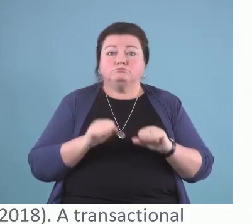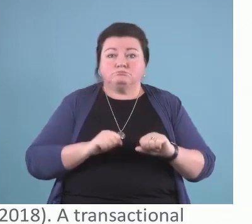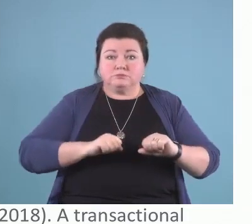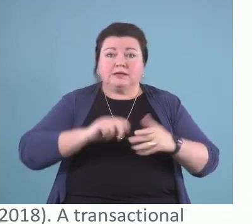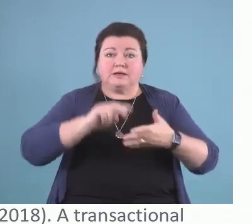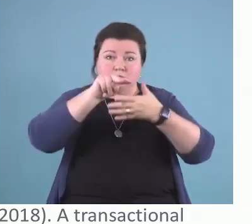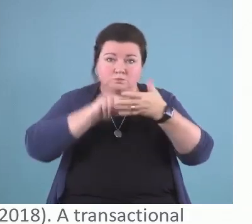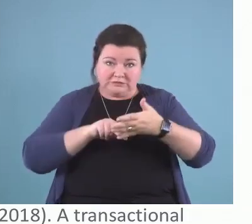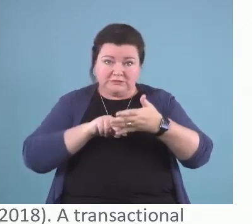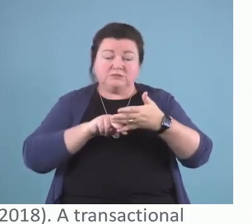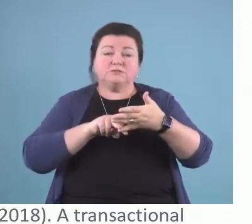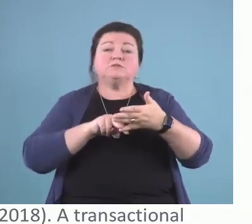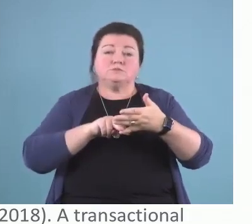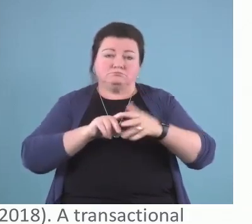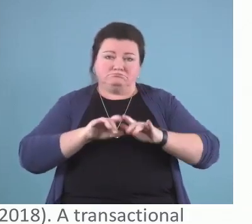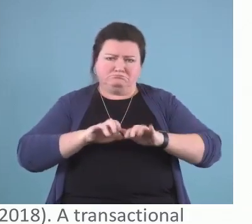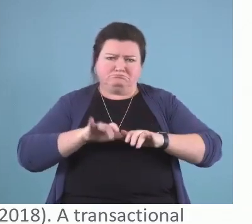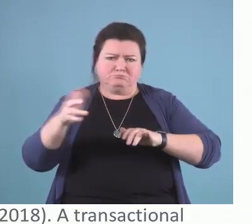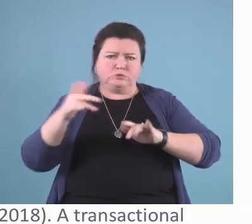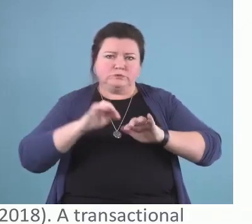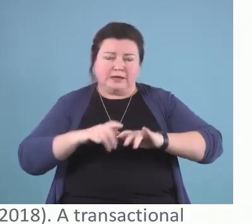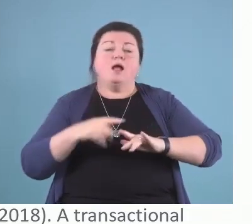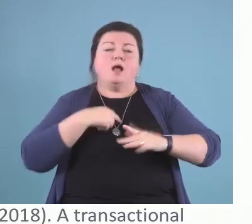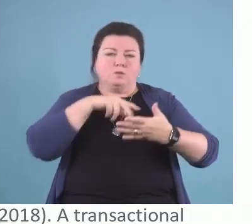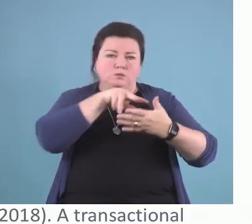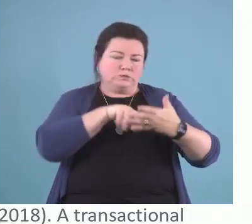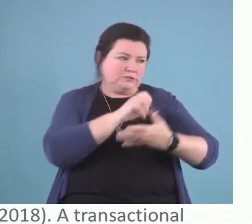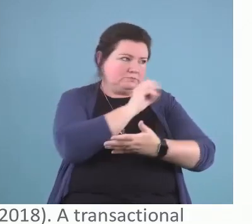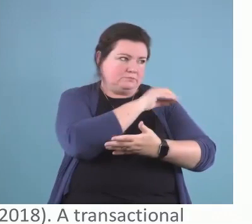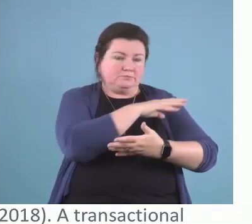read. If you can type them out, I'll read them to Dr. Moody.